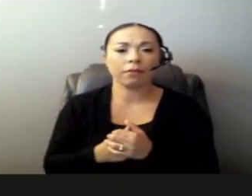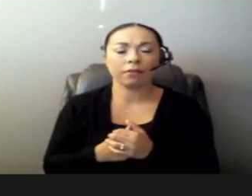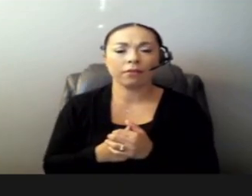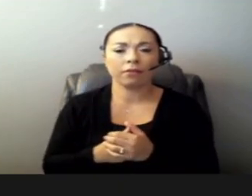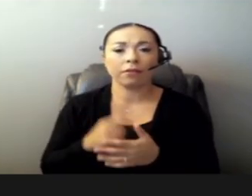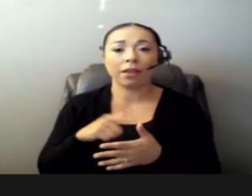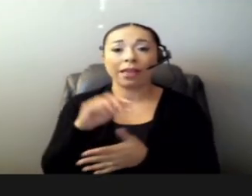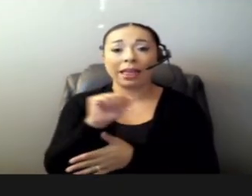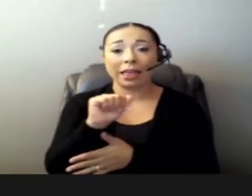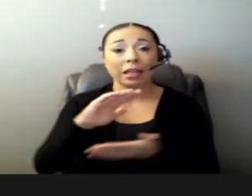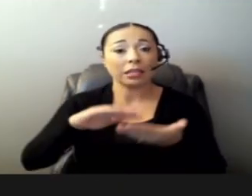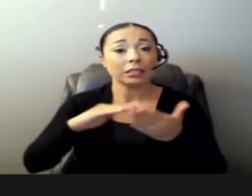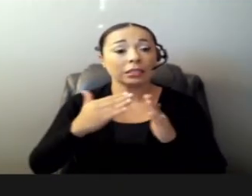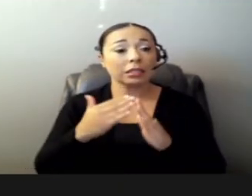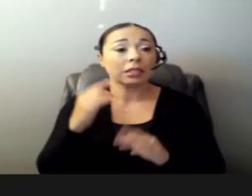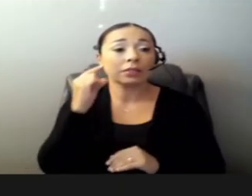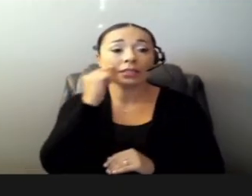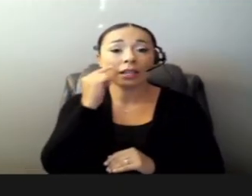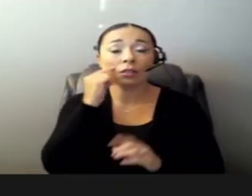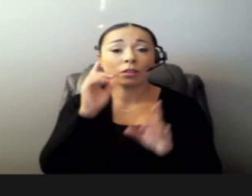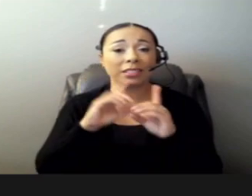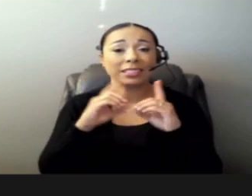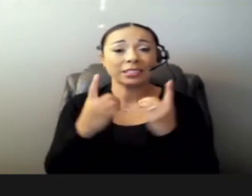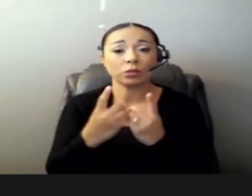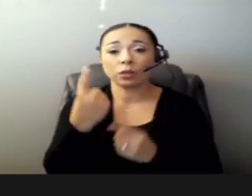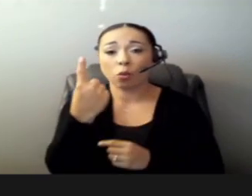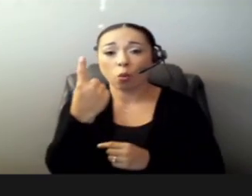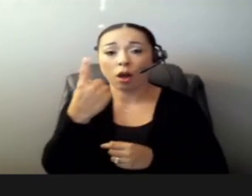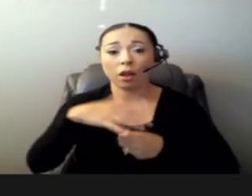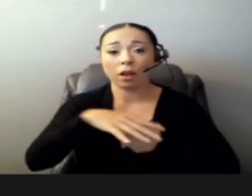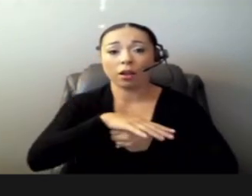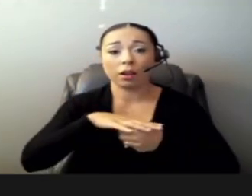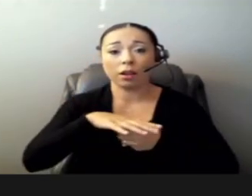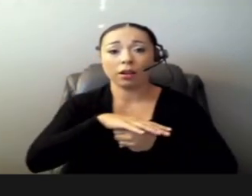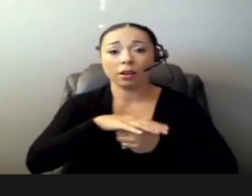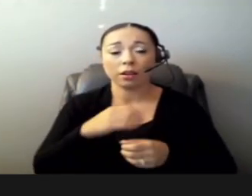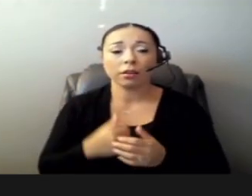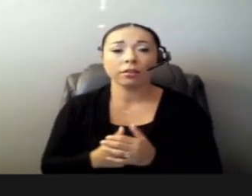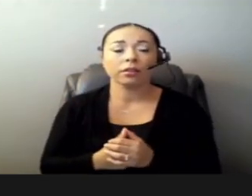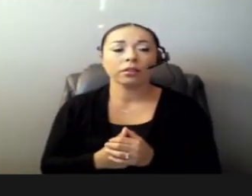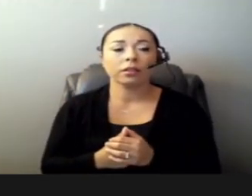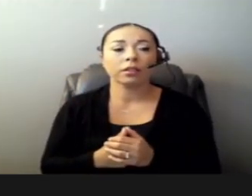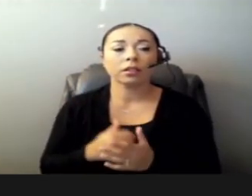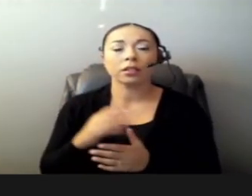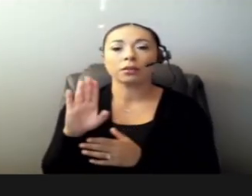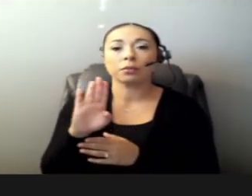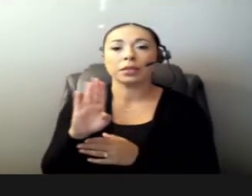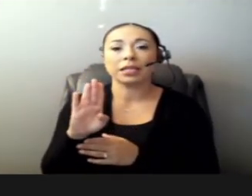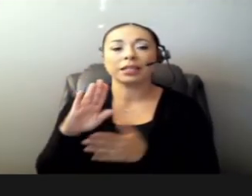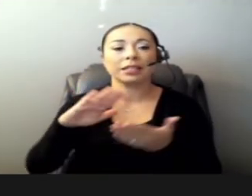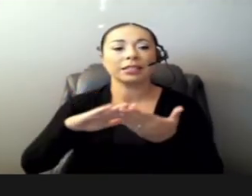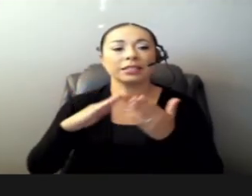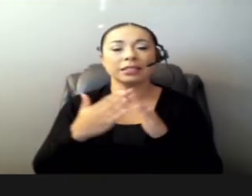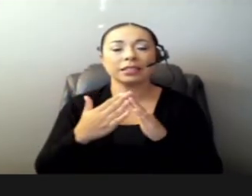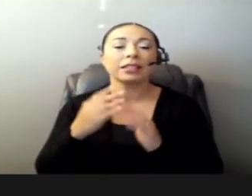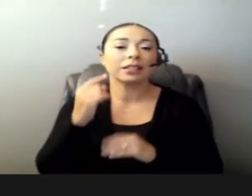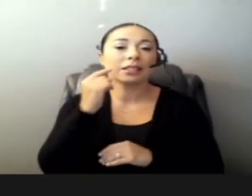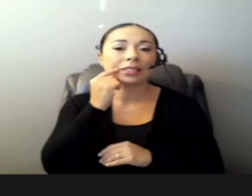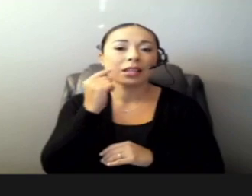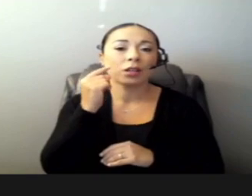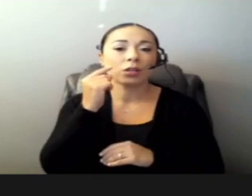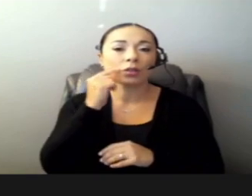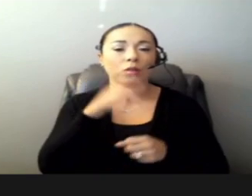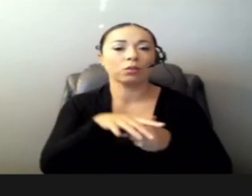City of San Antonio, District 1. B. City of San Antonio,